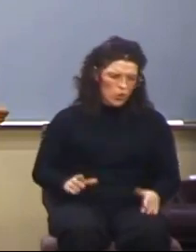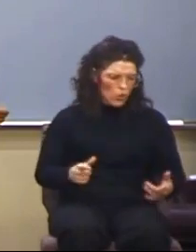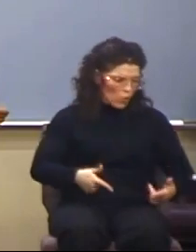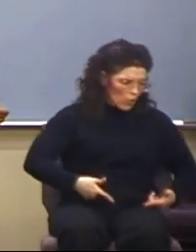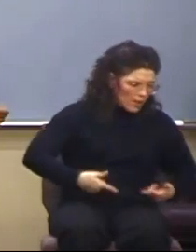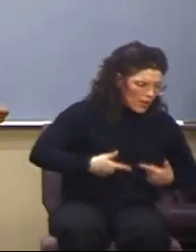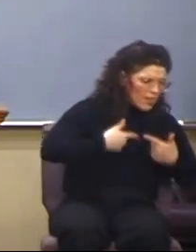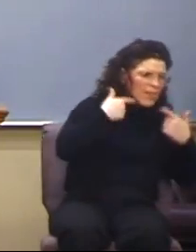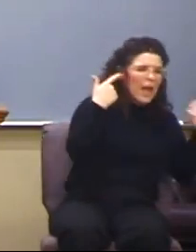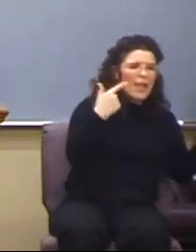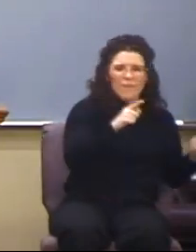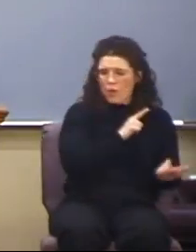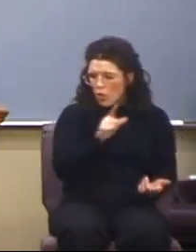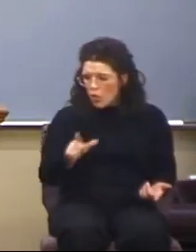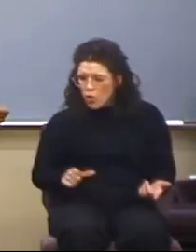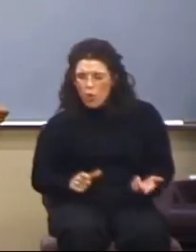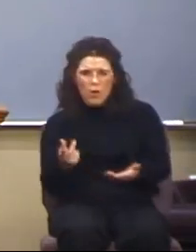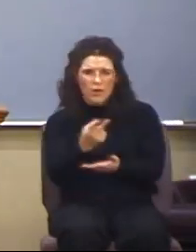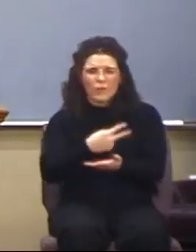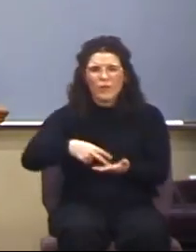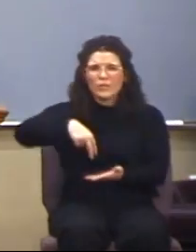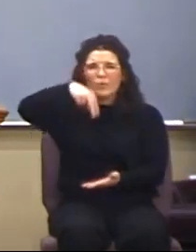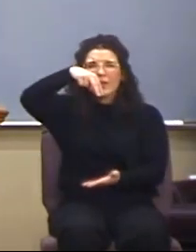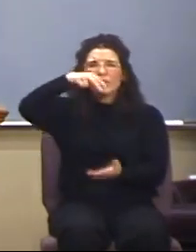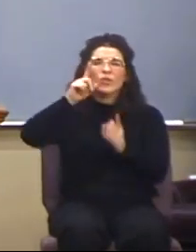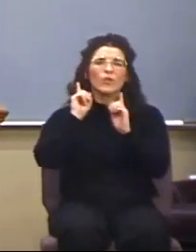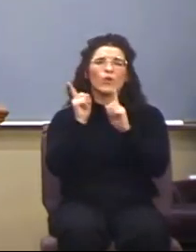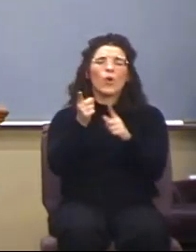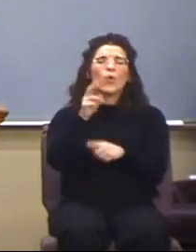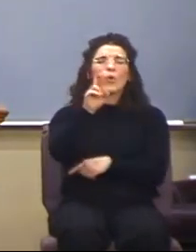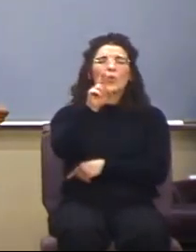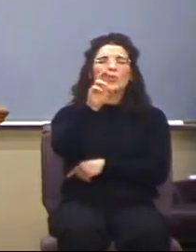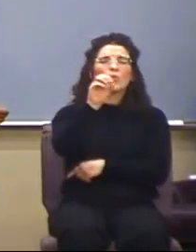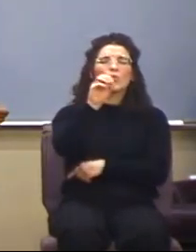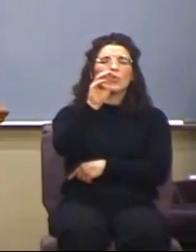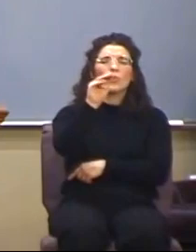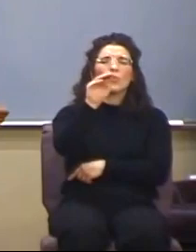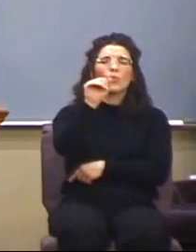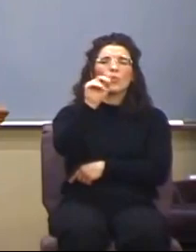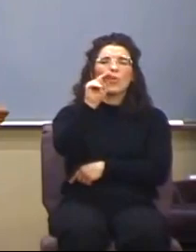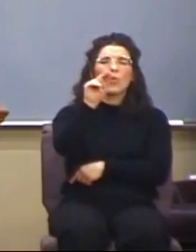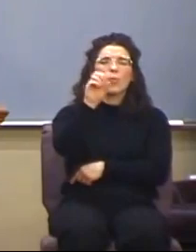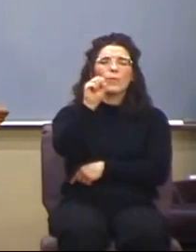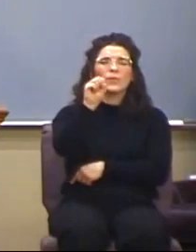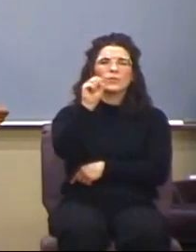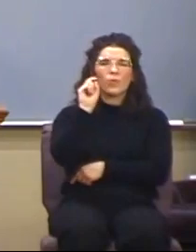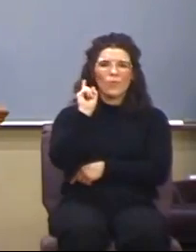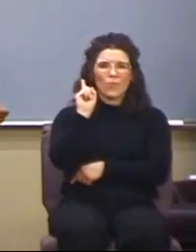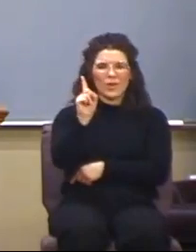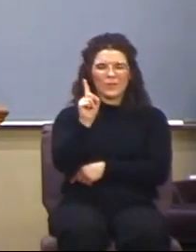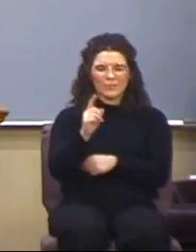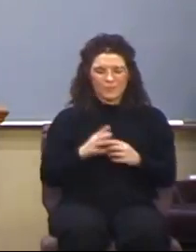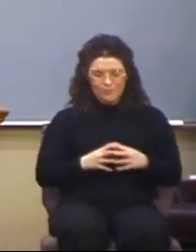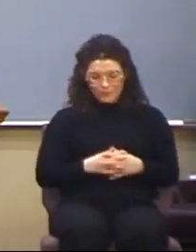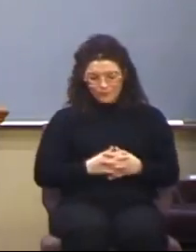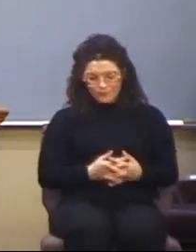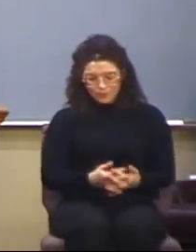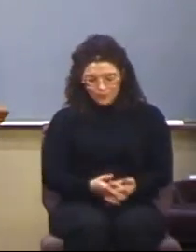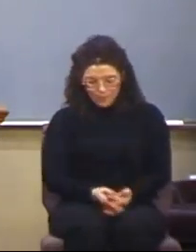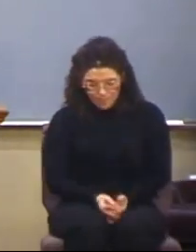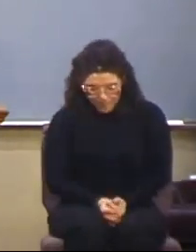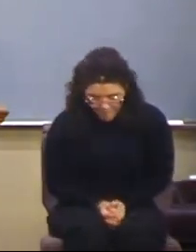He's the Lord of resurrection. Go to Romans chapter 1. Romans chapter 1. His resurrection